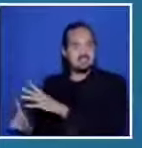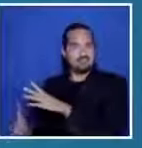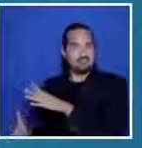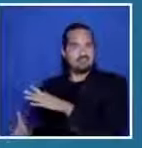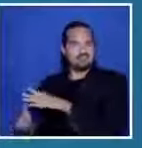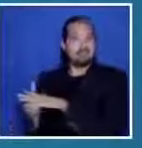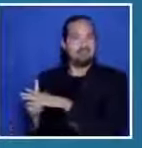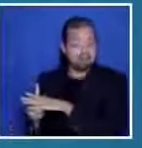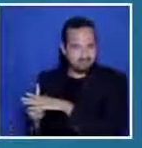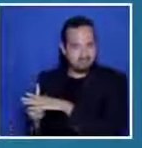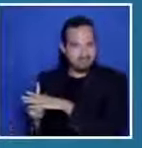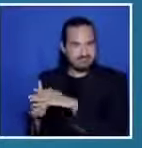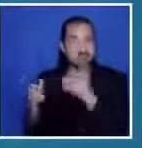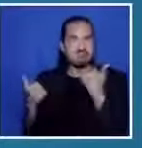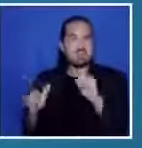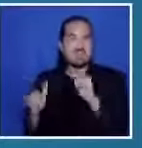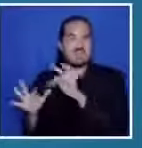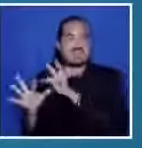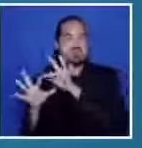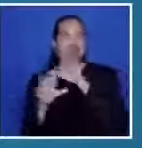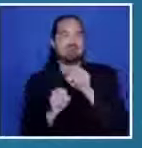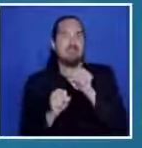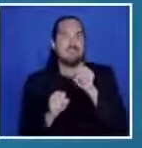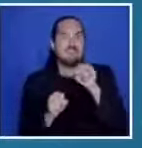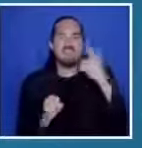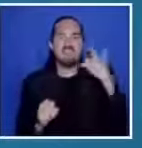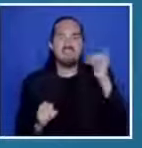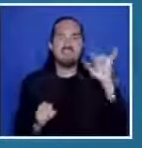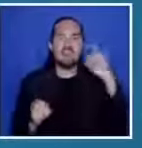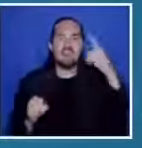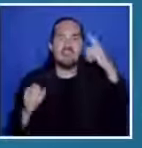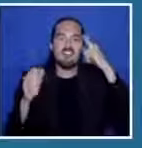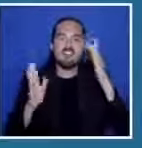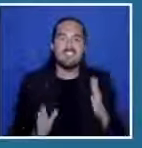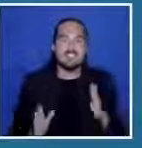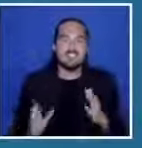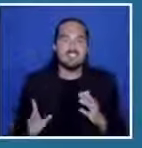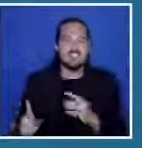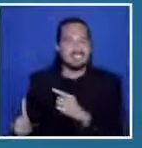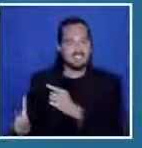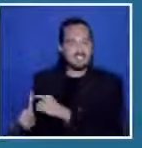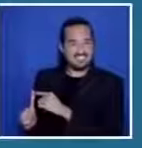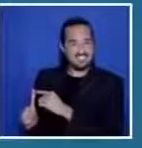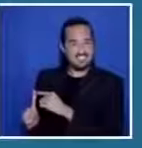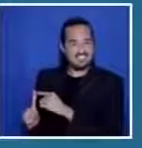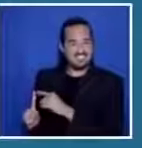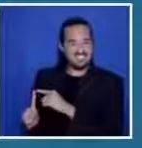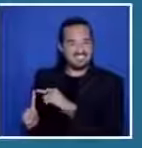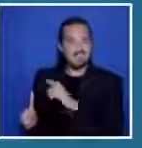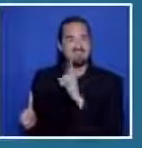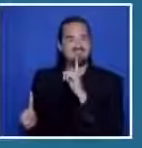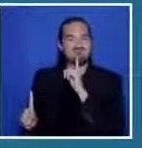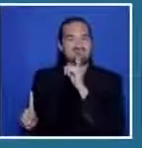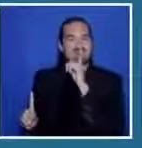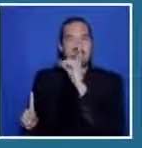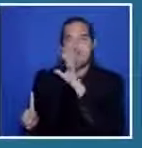Closest thing to a Trump clone that I've ever seen in your state No, really mean it